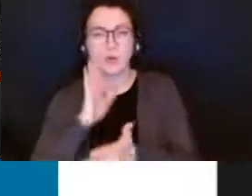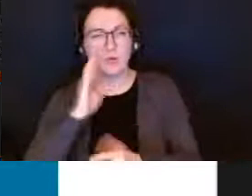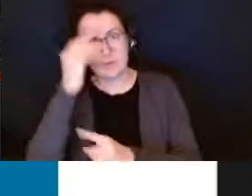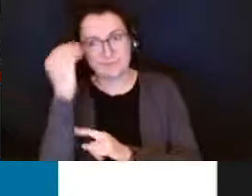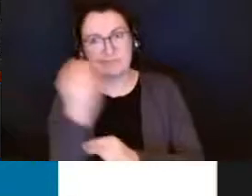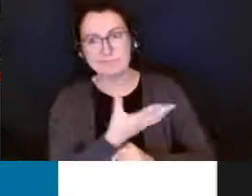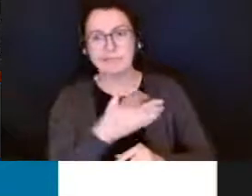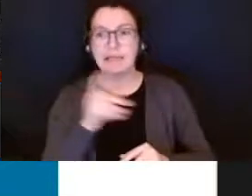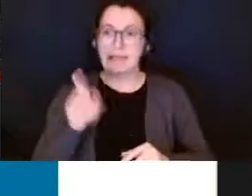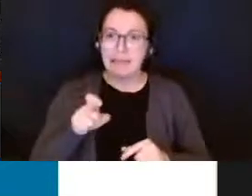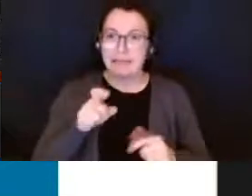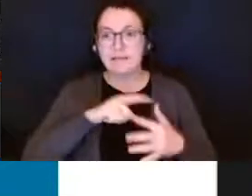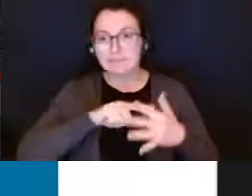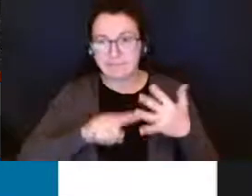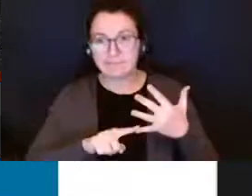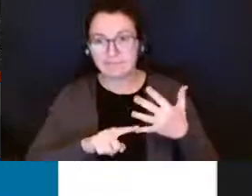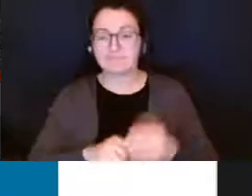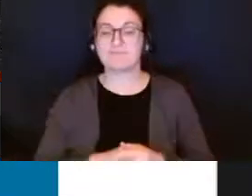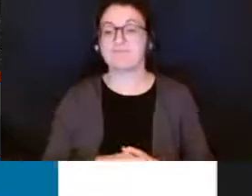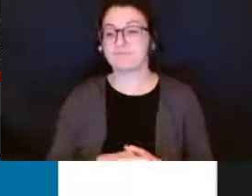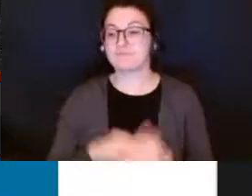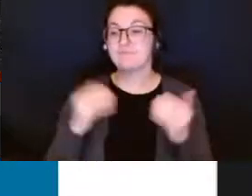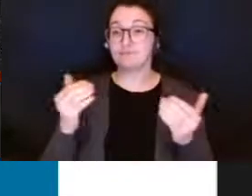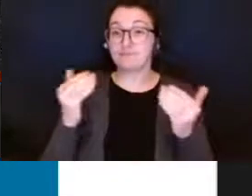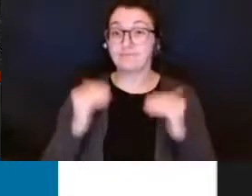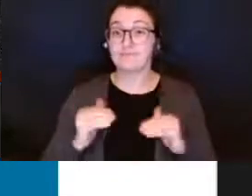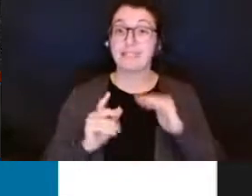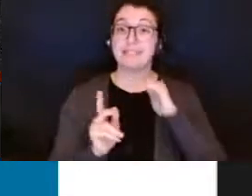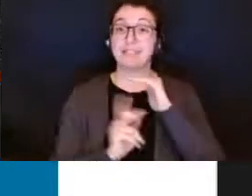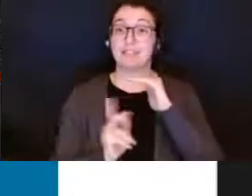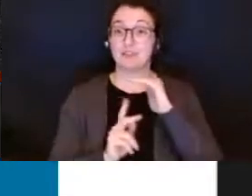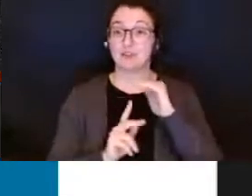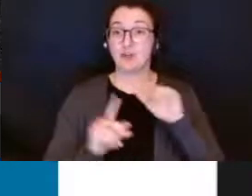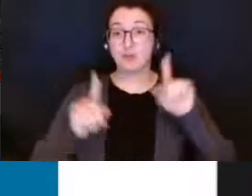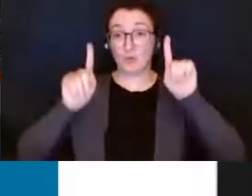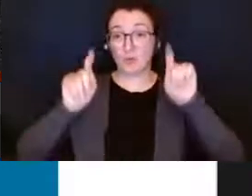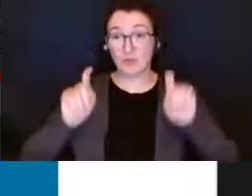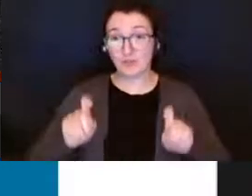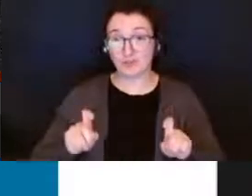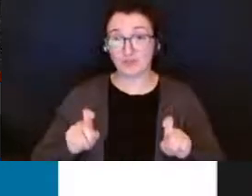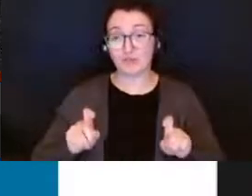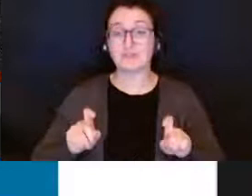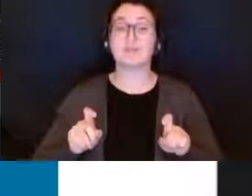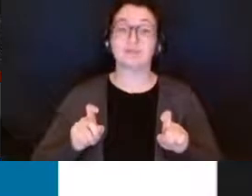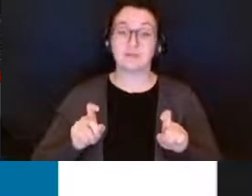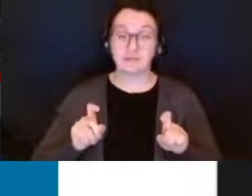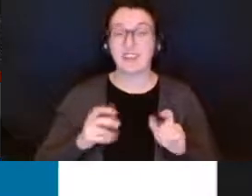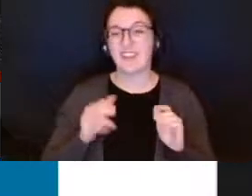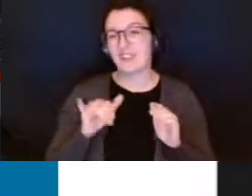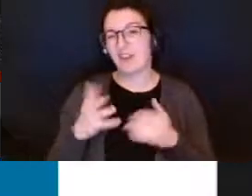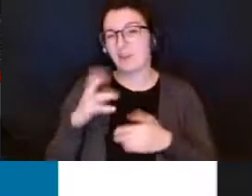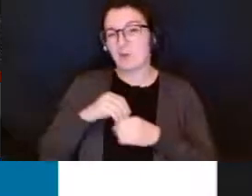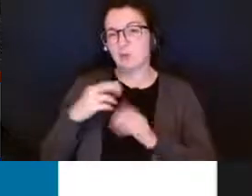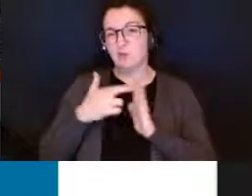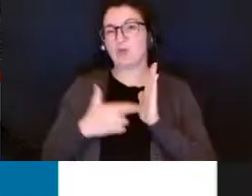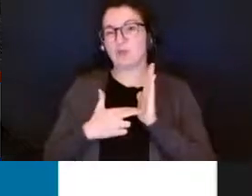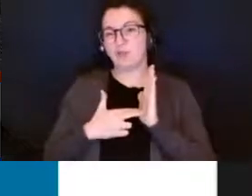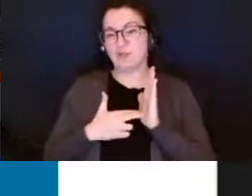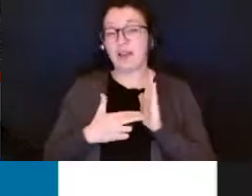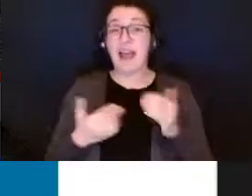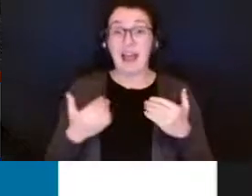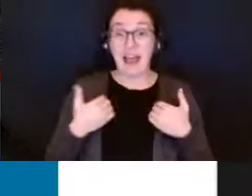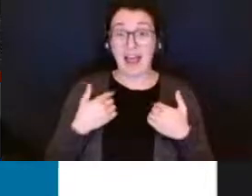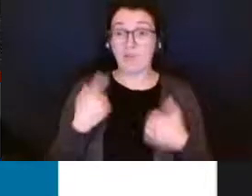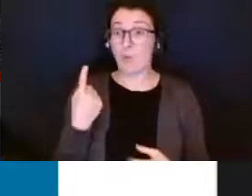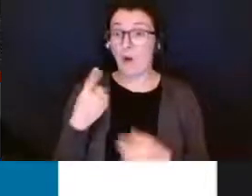there's also a kindergarten questionnaire and part of this registration process involves the kindergarten questionnaire and it is offered in different languages